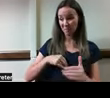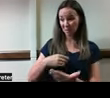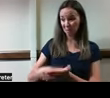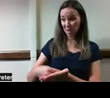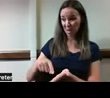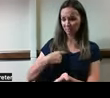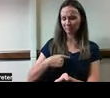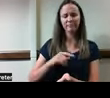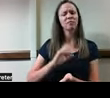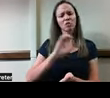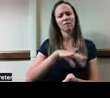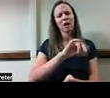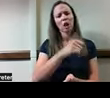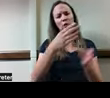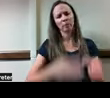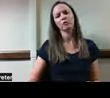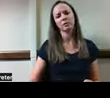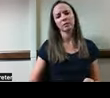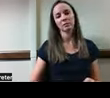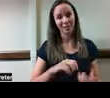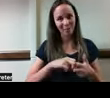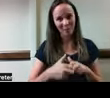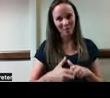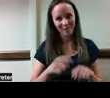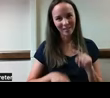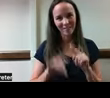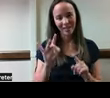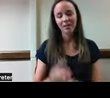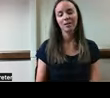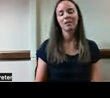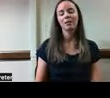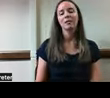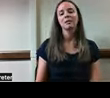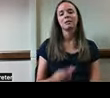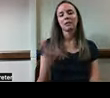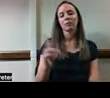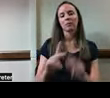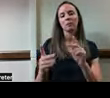who could do it is the problem. And a group of people are saying